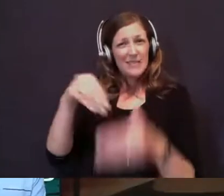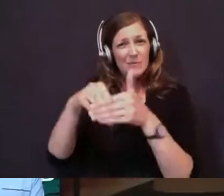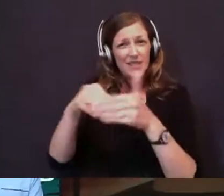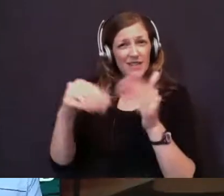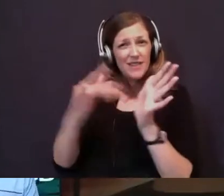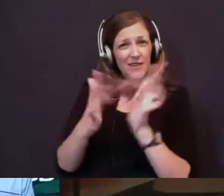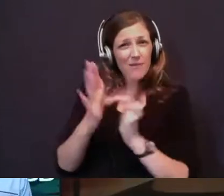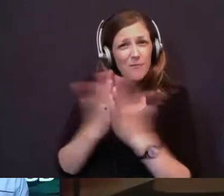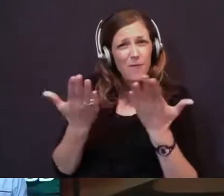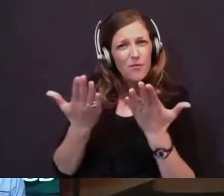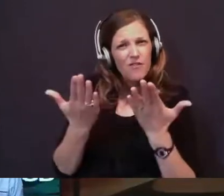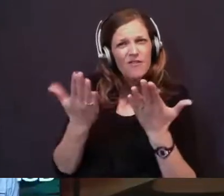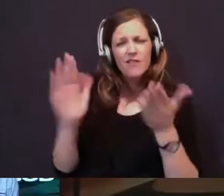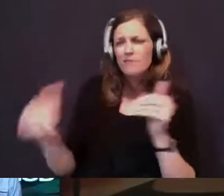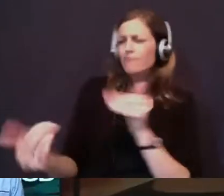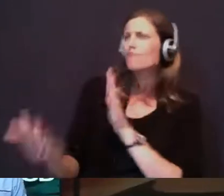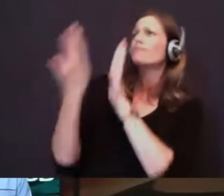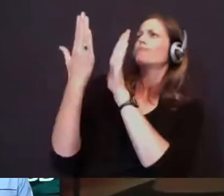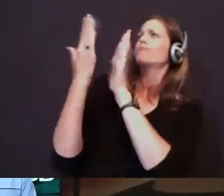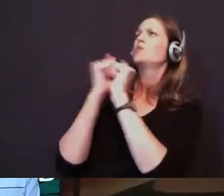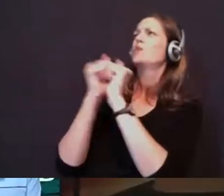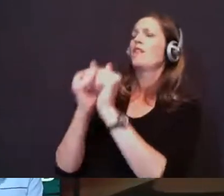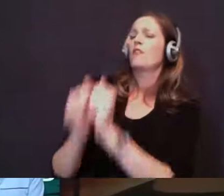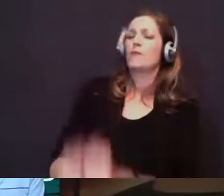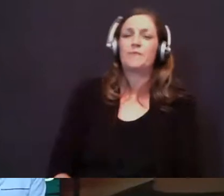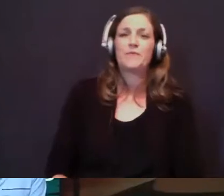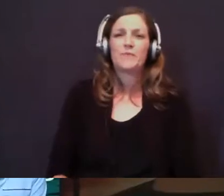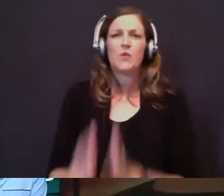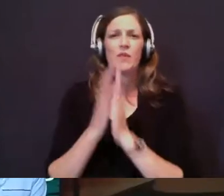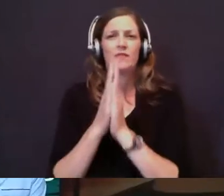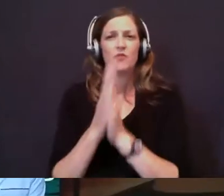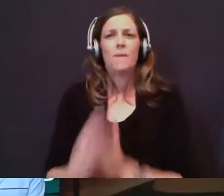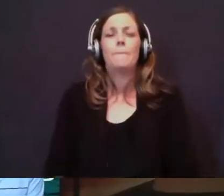let's come before him together. So let's pray.